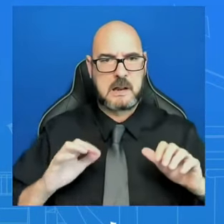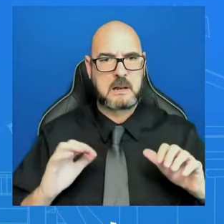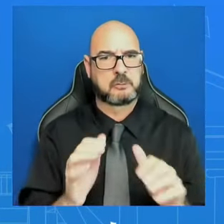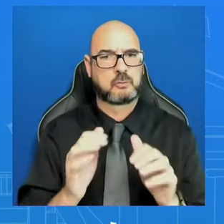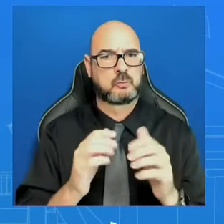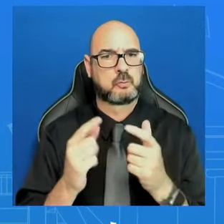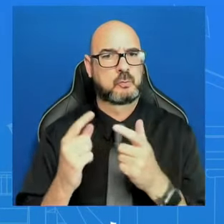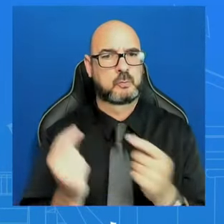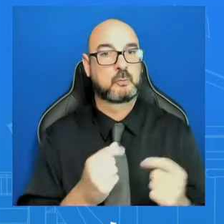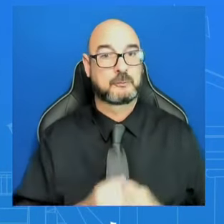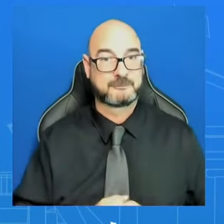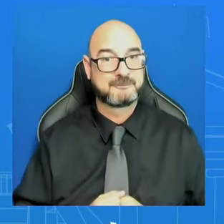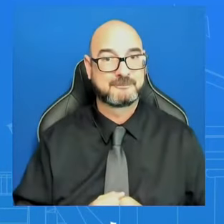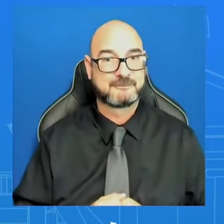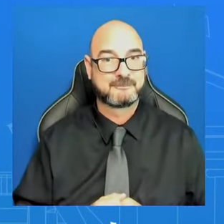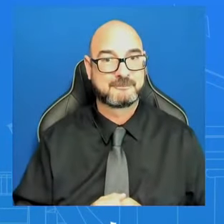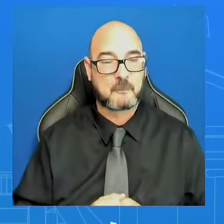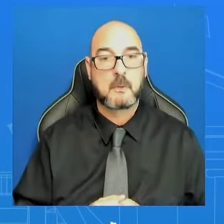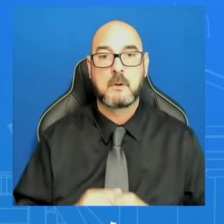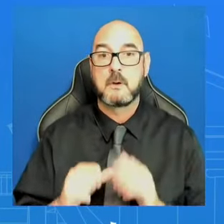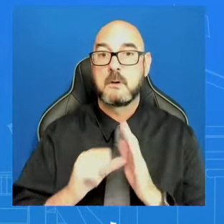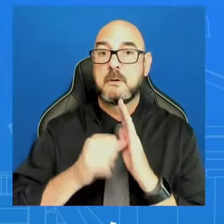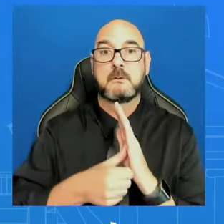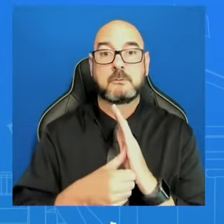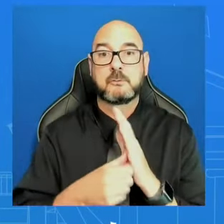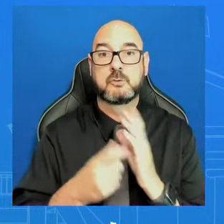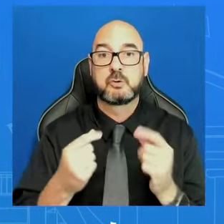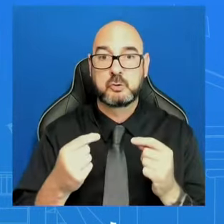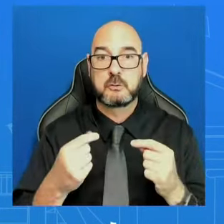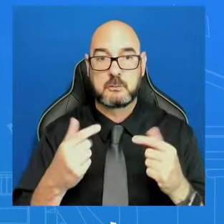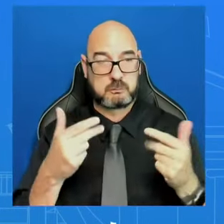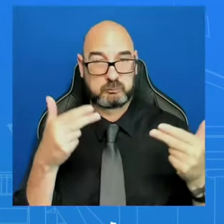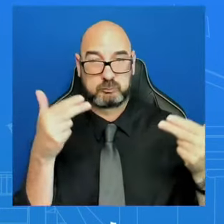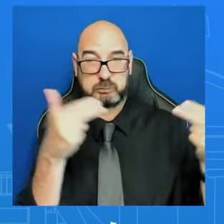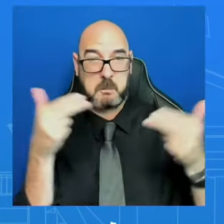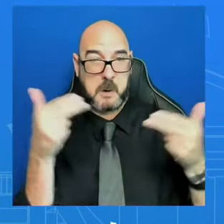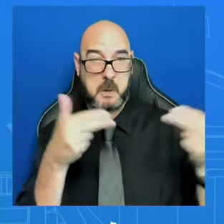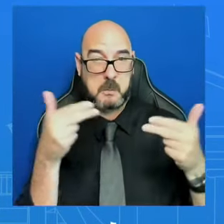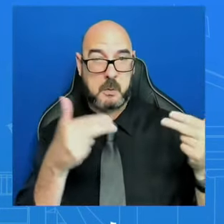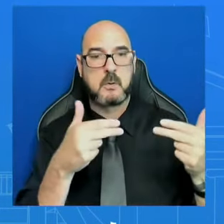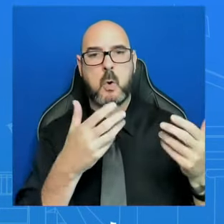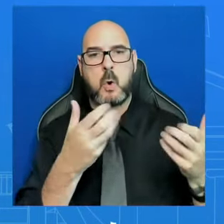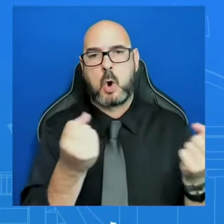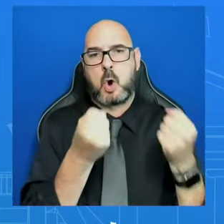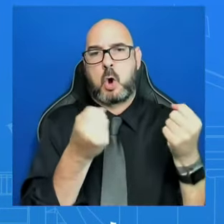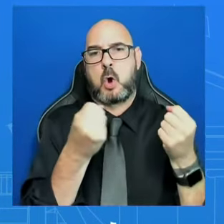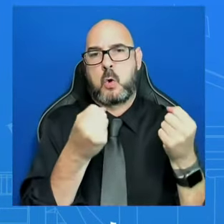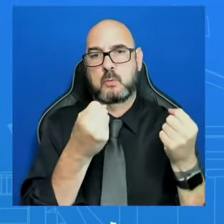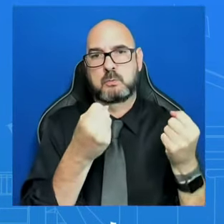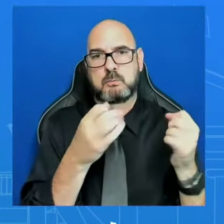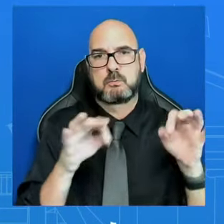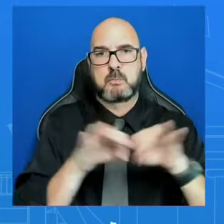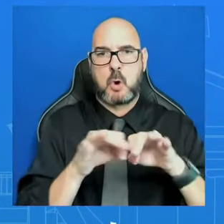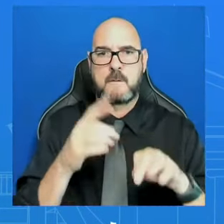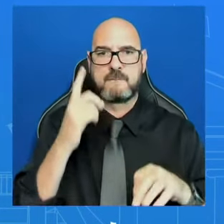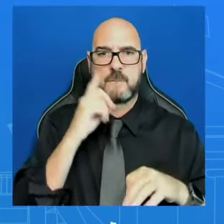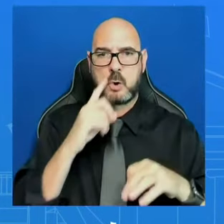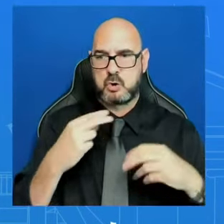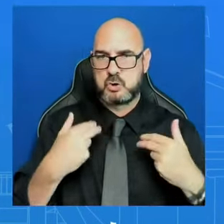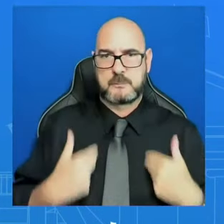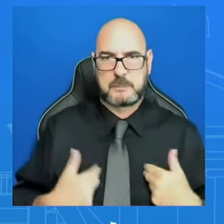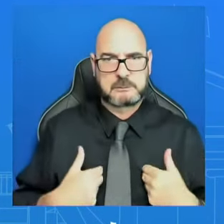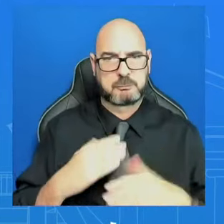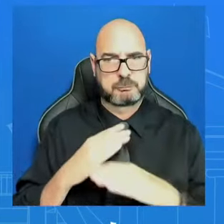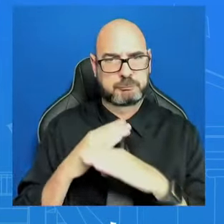immediate ceasefire is essential to stabilize and improve the humanitarian situation and to protect innocent civilians. And he urged the prime